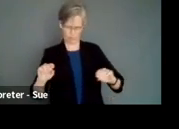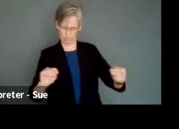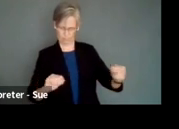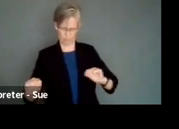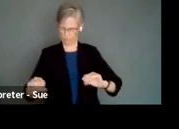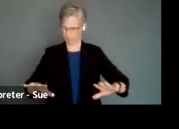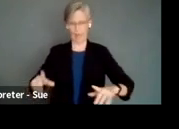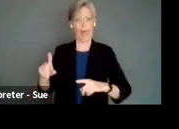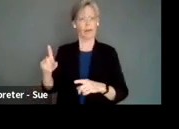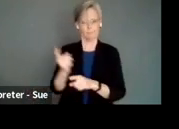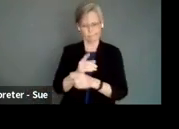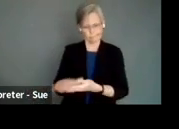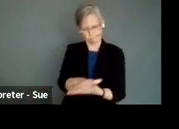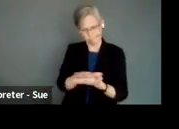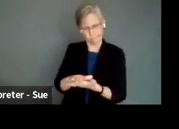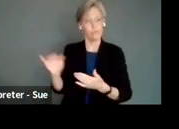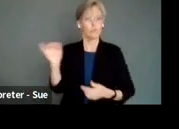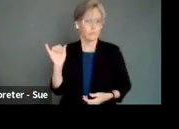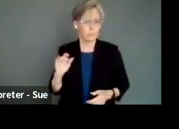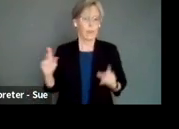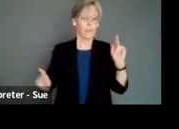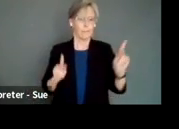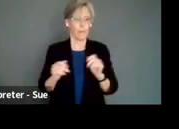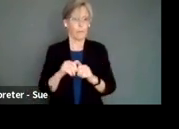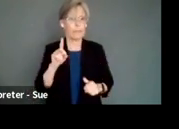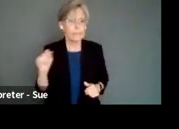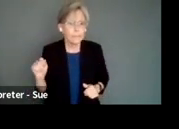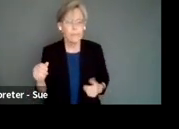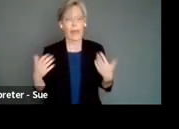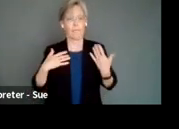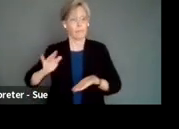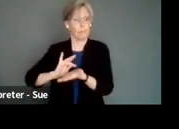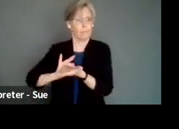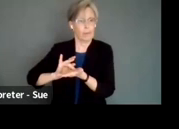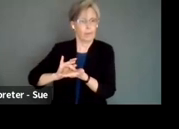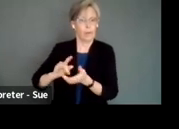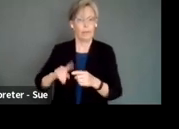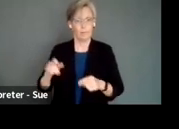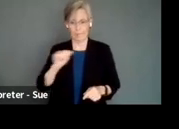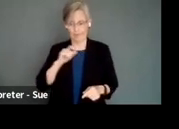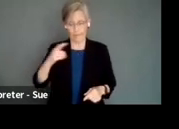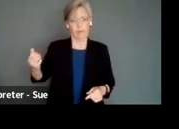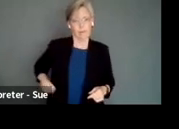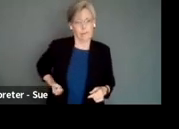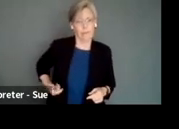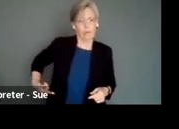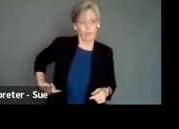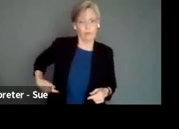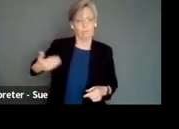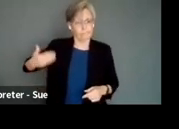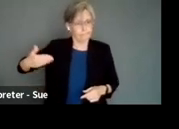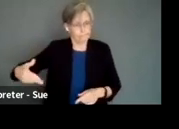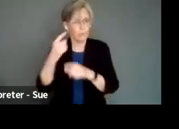properly sanitized as well. People with disabilities, we come with medications. I have to give myself injections on a fairly regular basis.